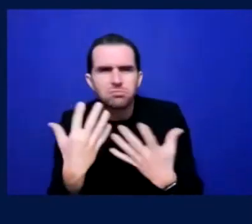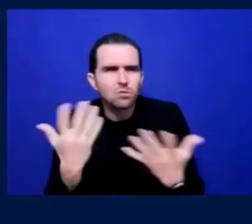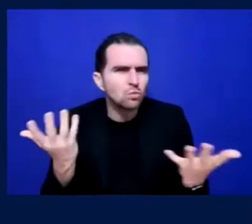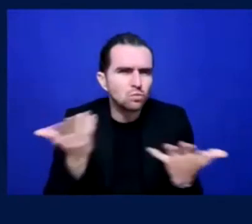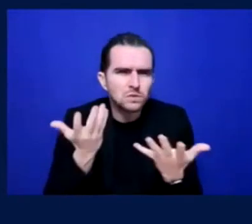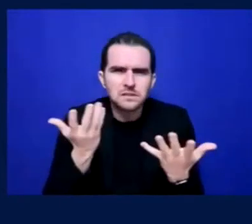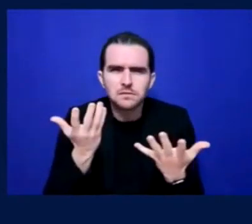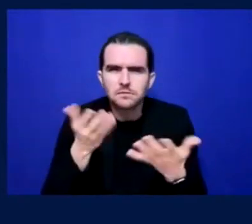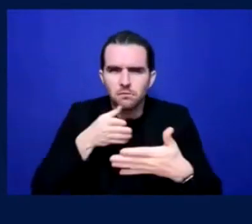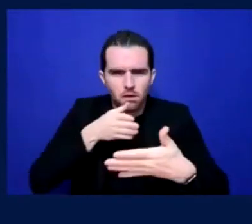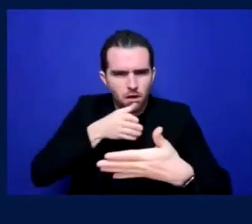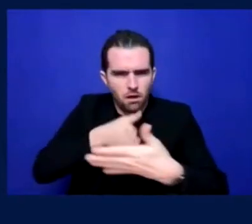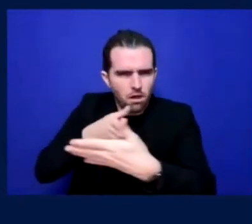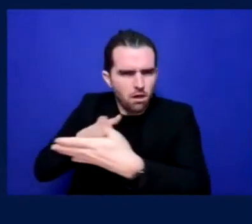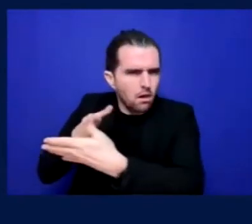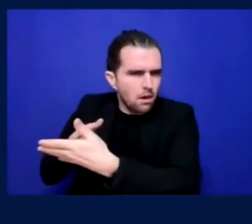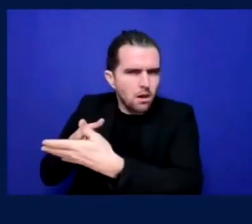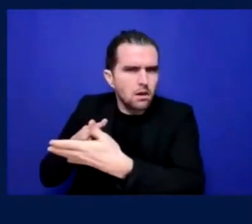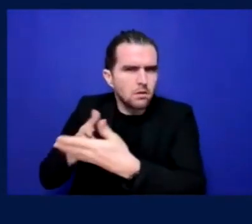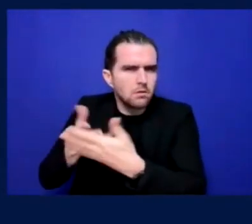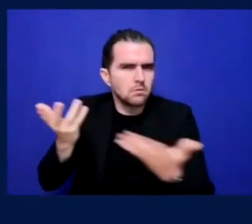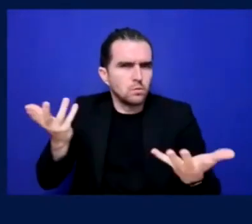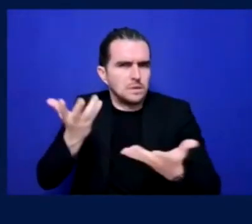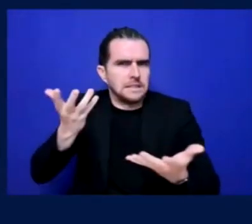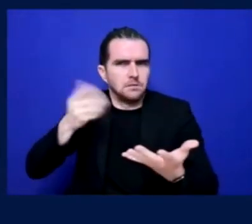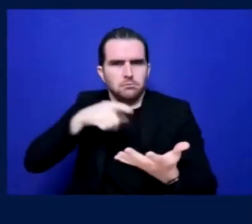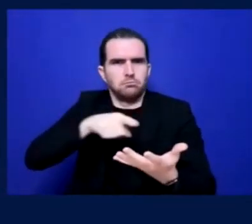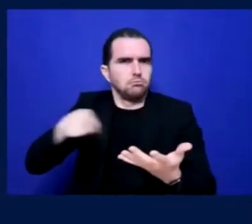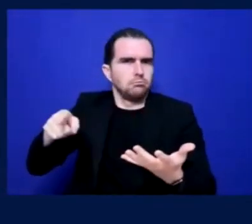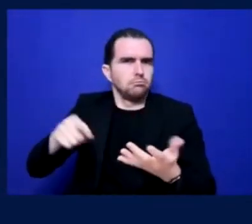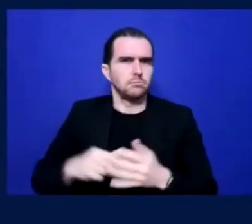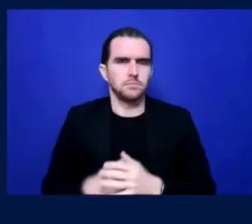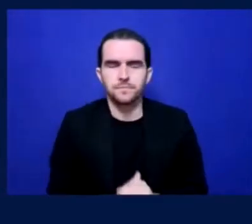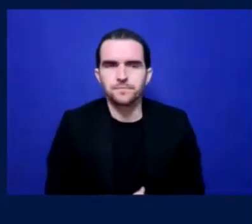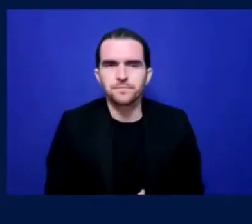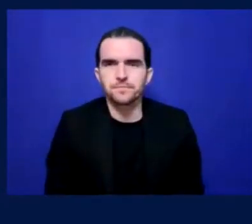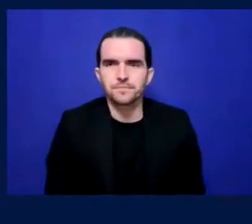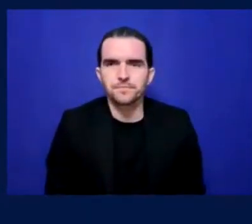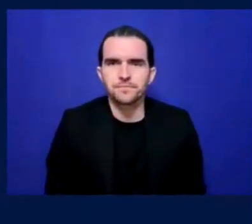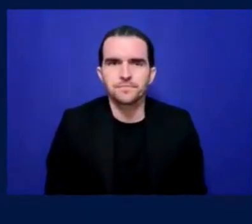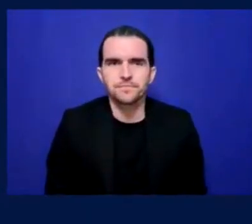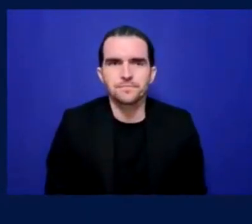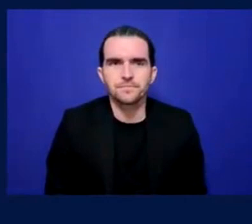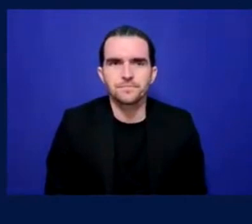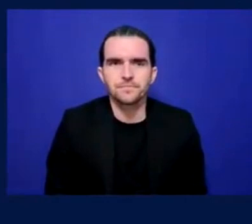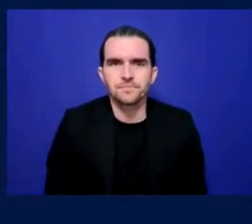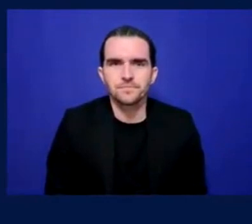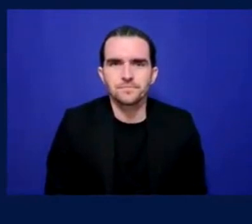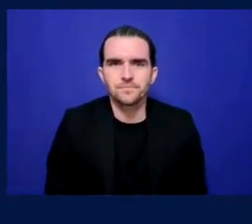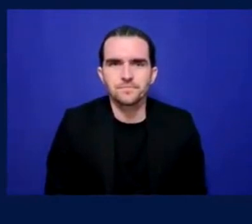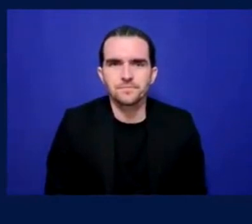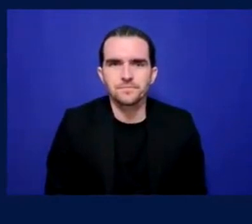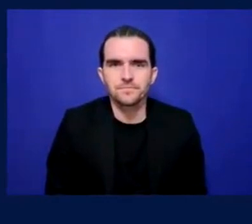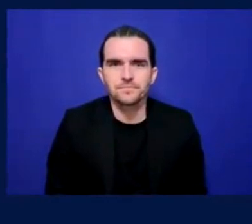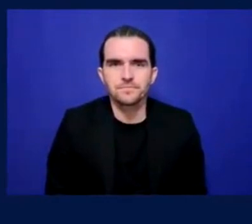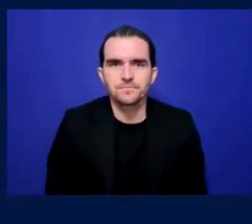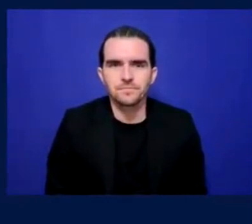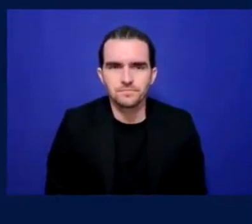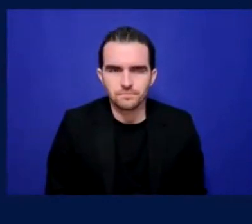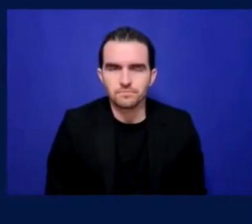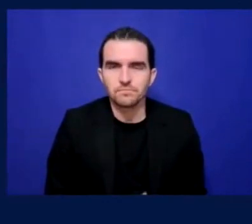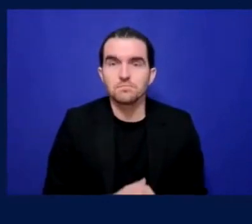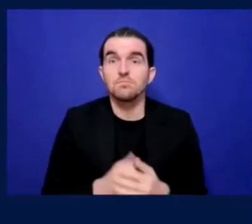because I'm being a disabled person going to the stadium and without knowing information, how can I get to the stadium? How can I move,